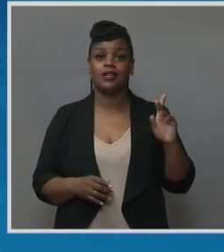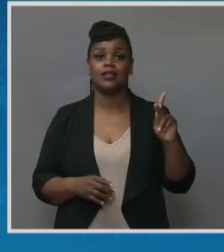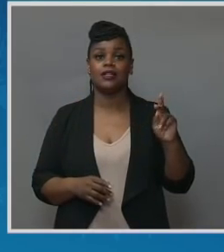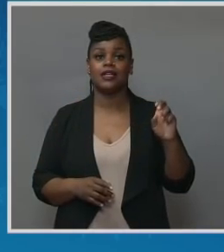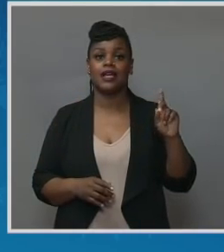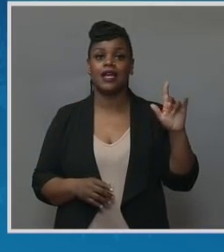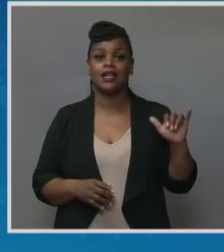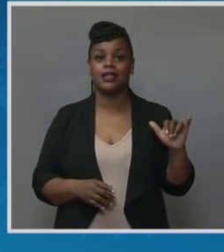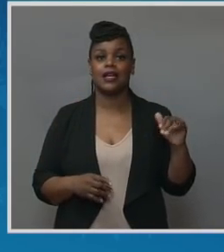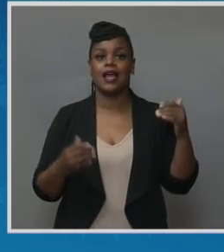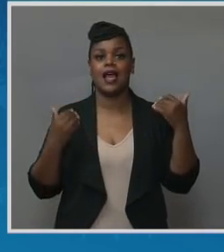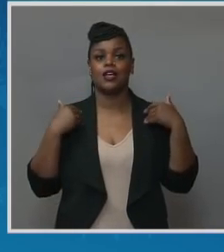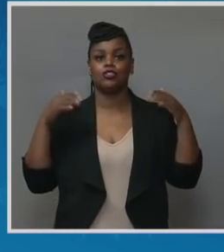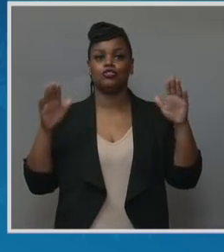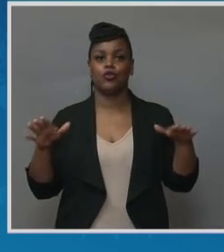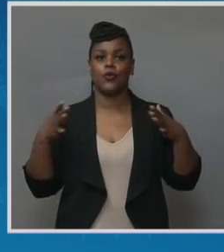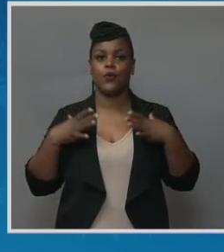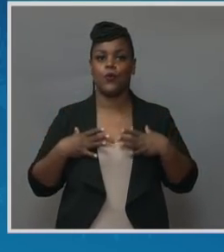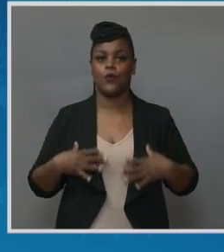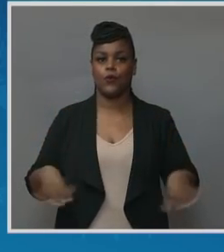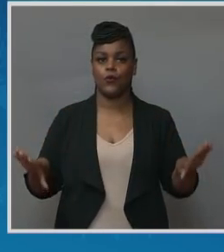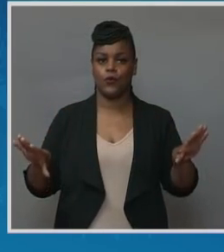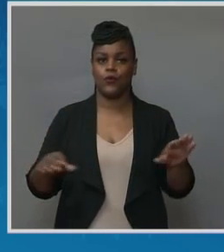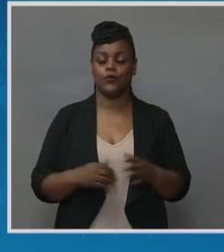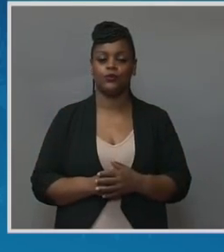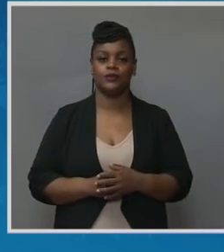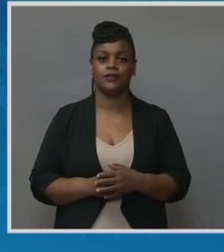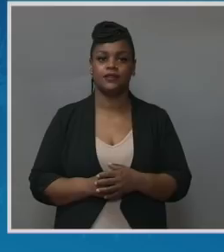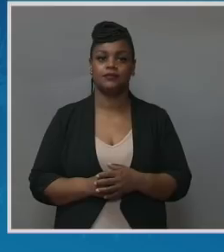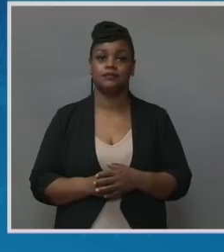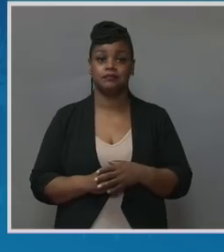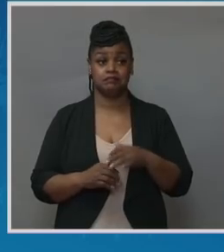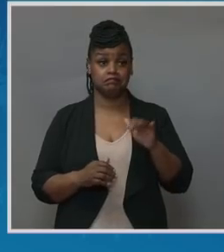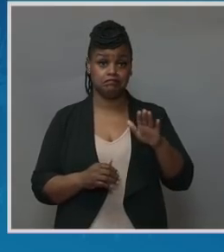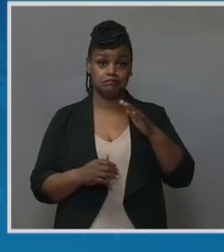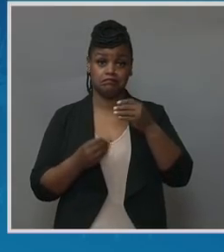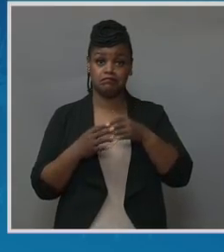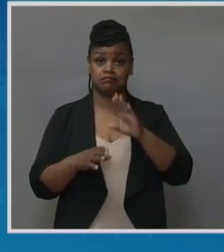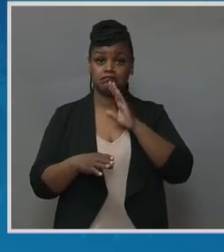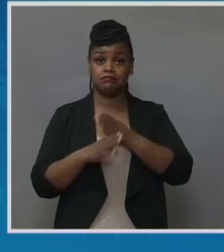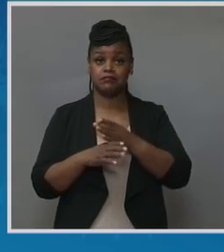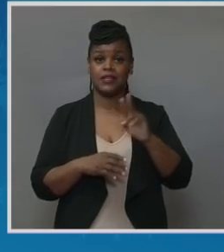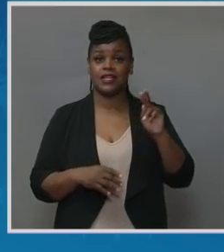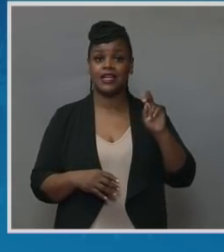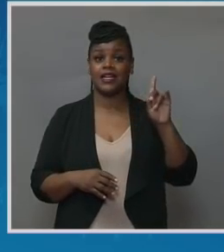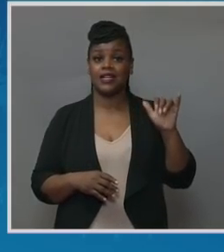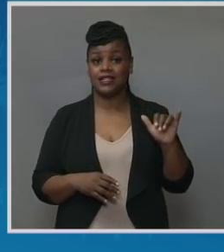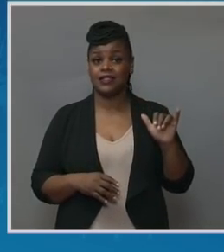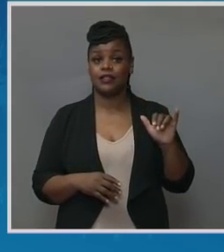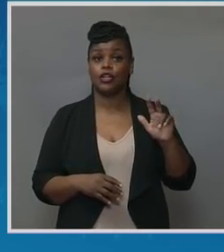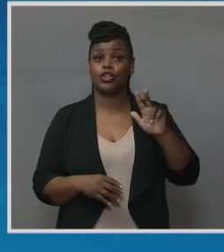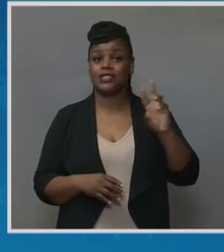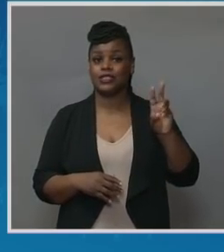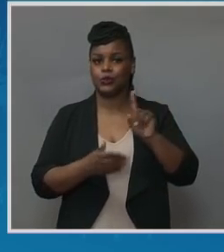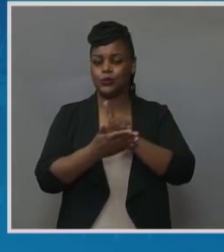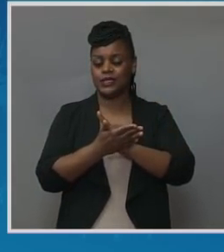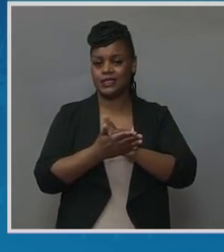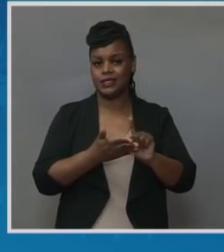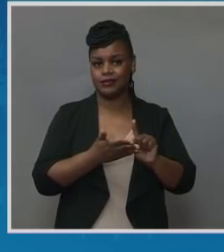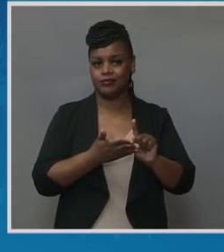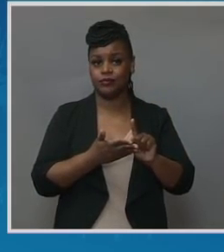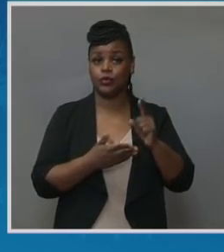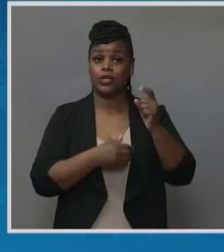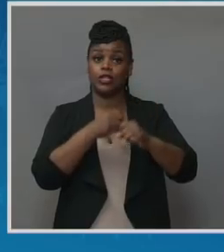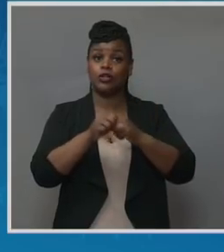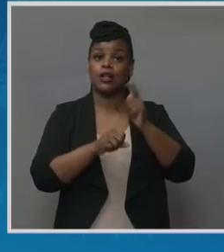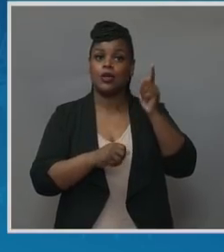Gowns. Heather lost her daughter, Kennedy, at 36 weeks. A year later, she gave birth to her daughter,